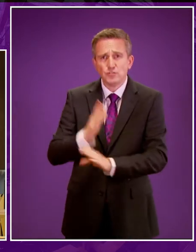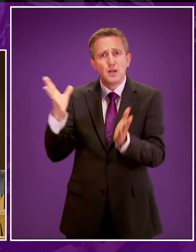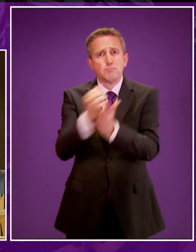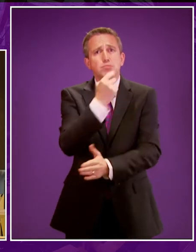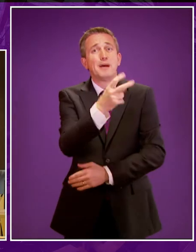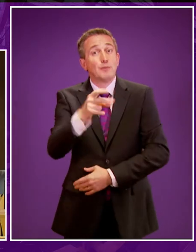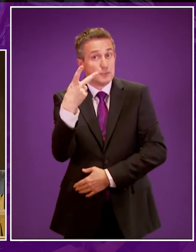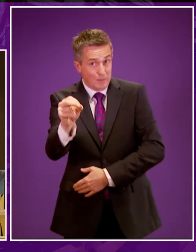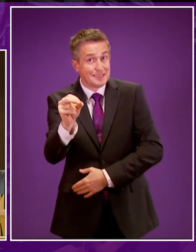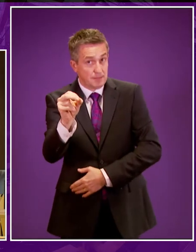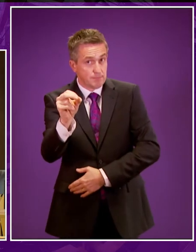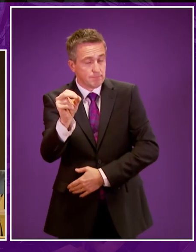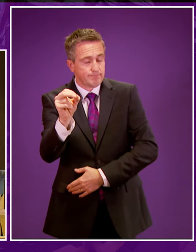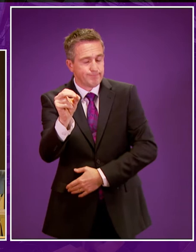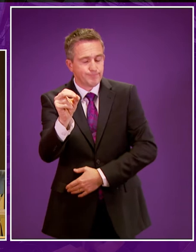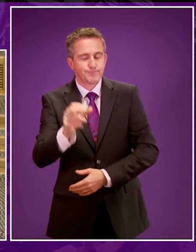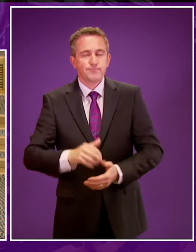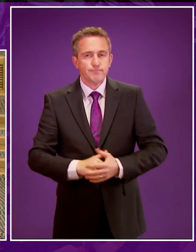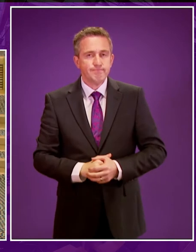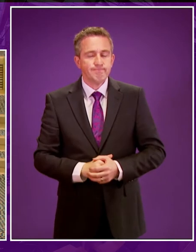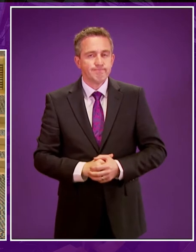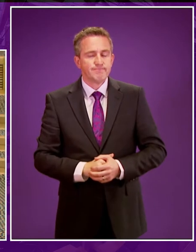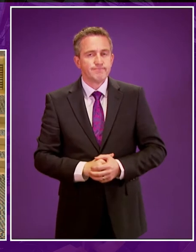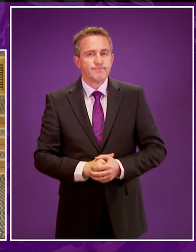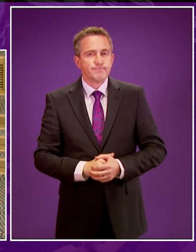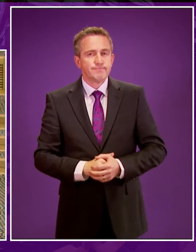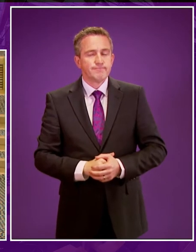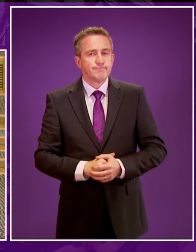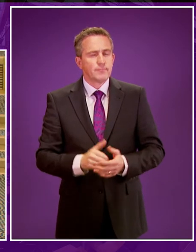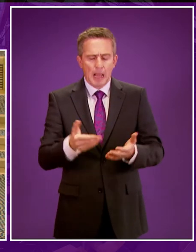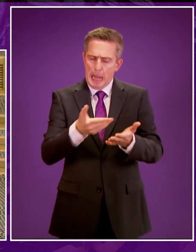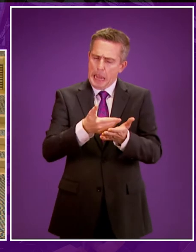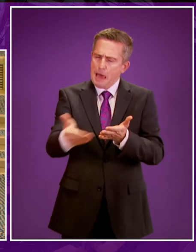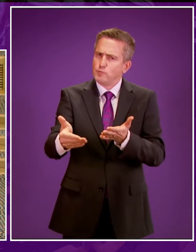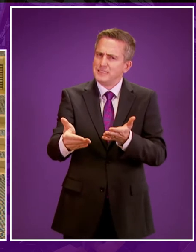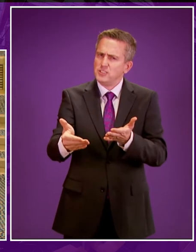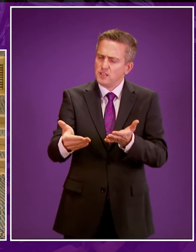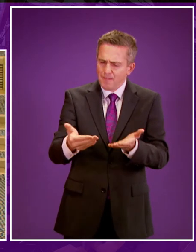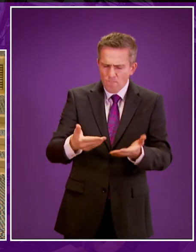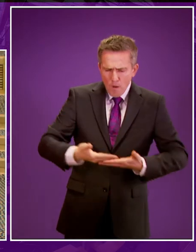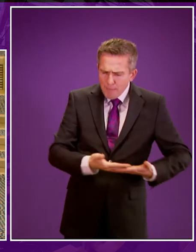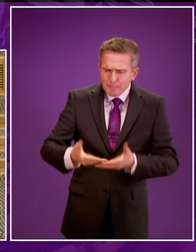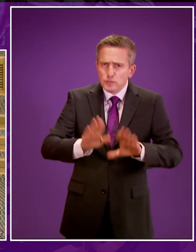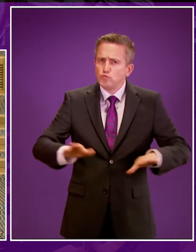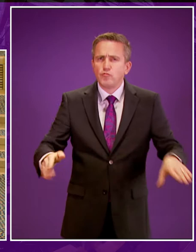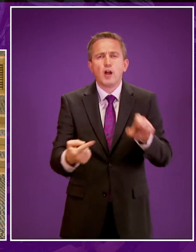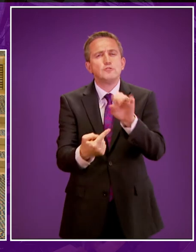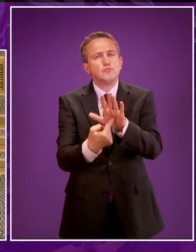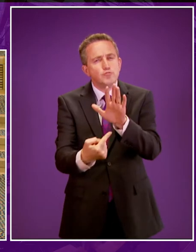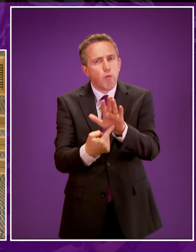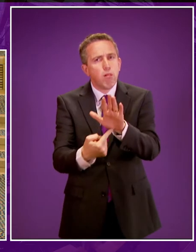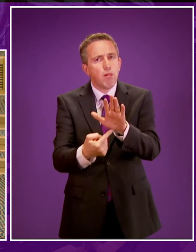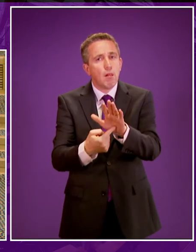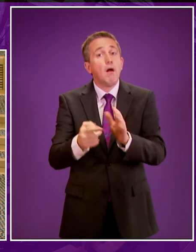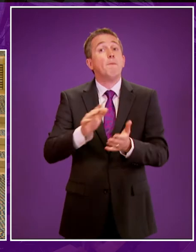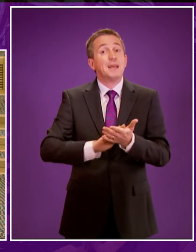2020. We recognise the absolutely critical importance of language in the early years. We will ensure that families and